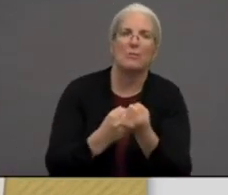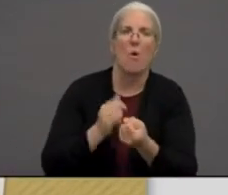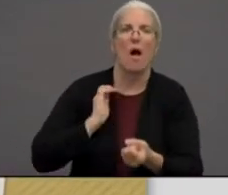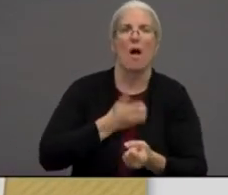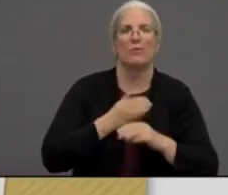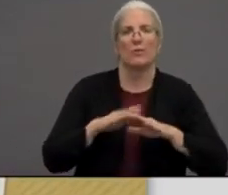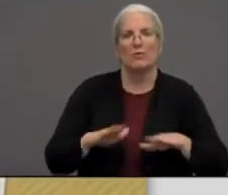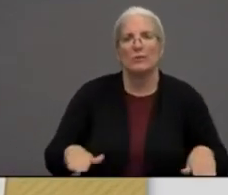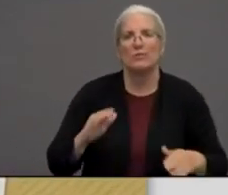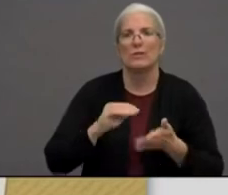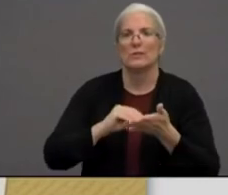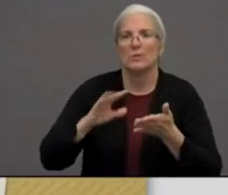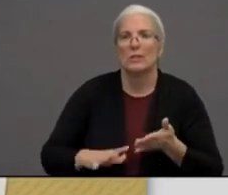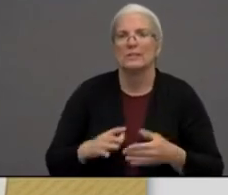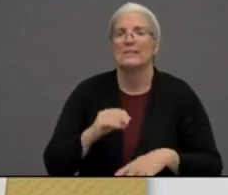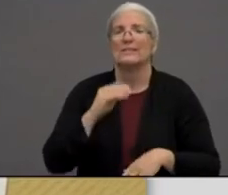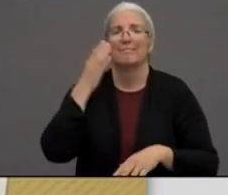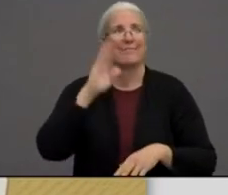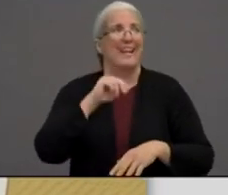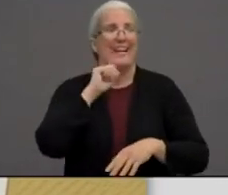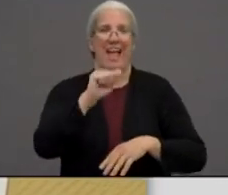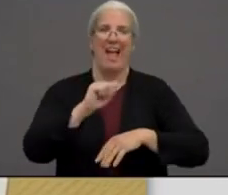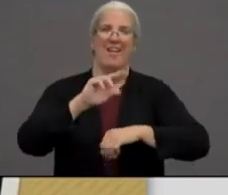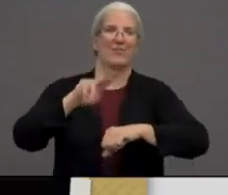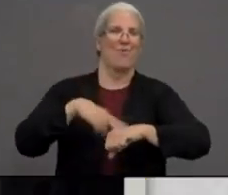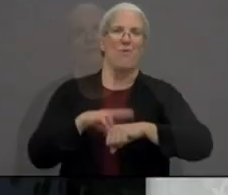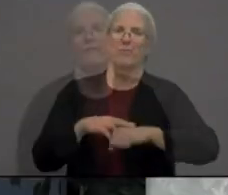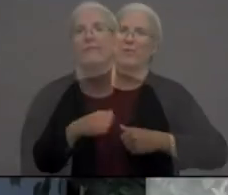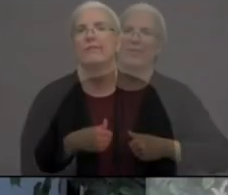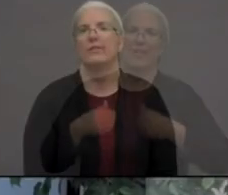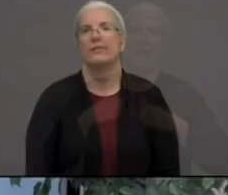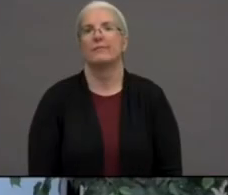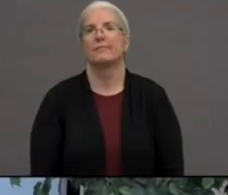make the best of what we got right now in order for all of us to be safe.